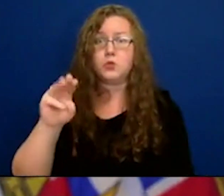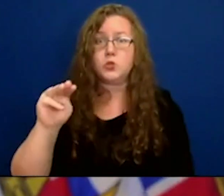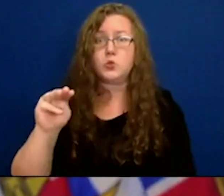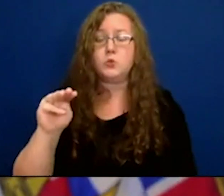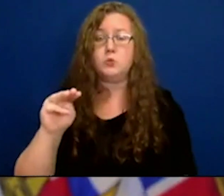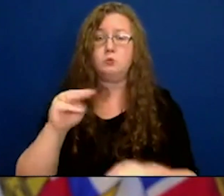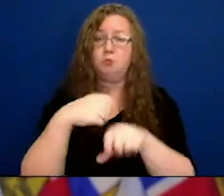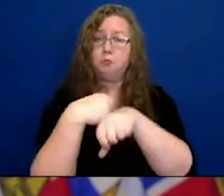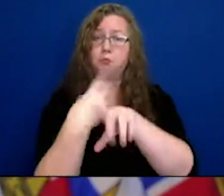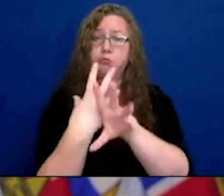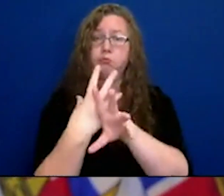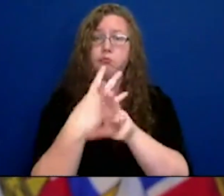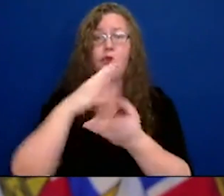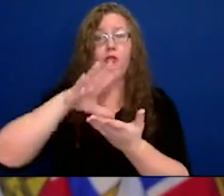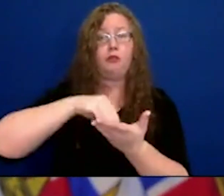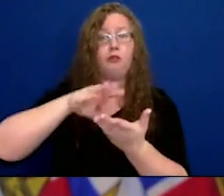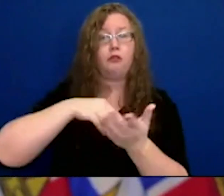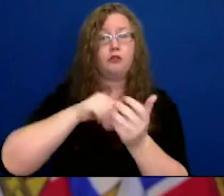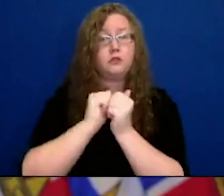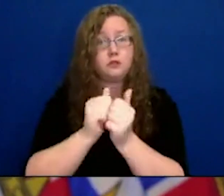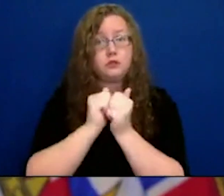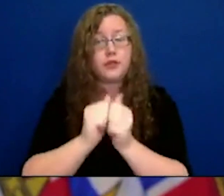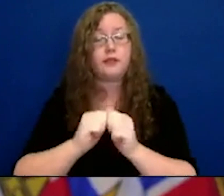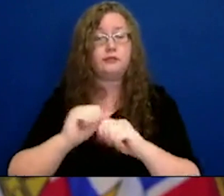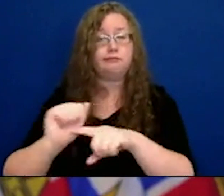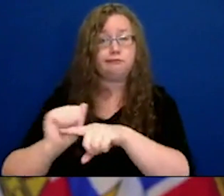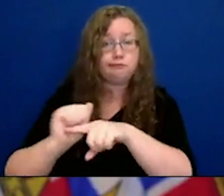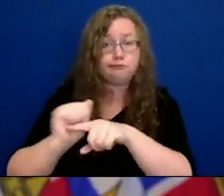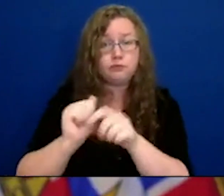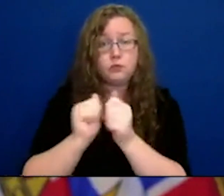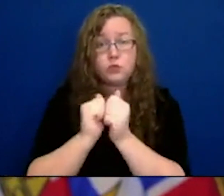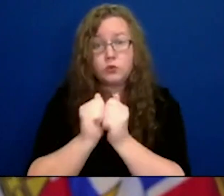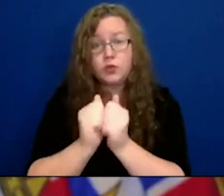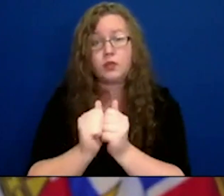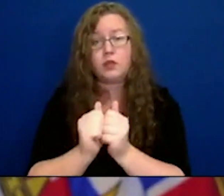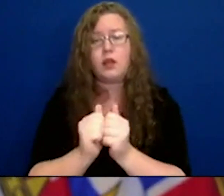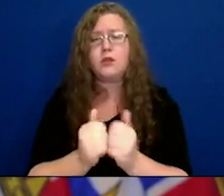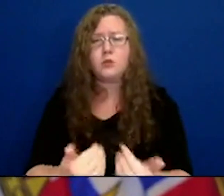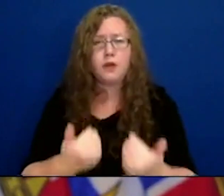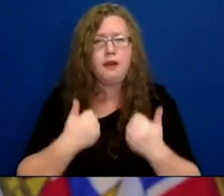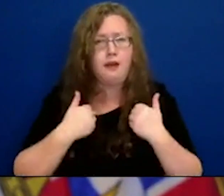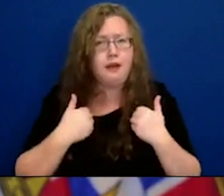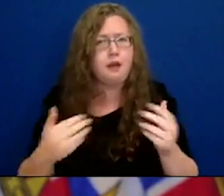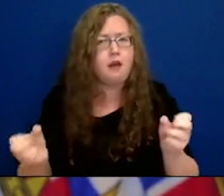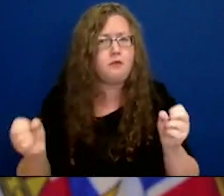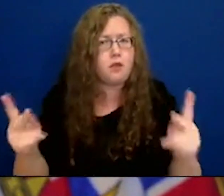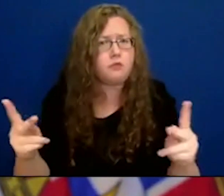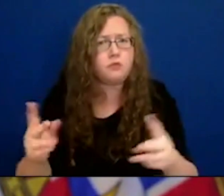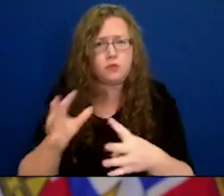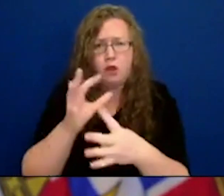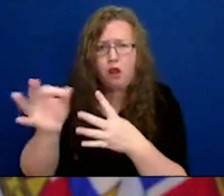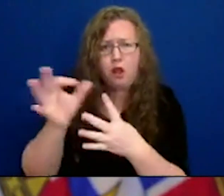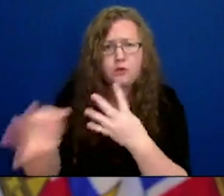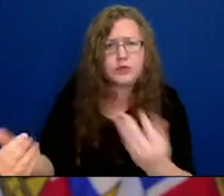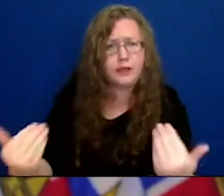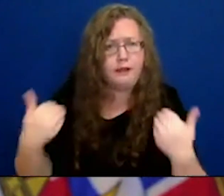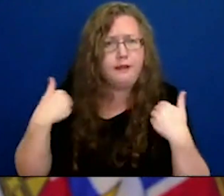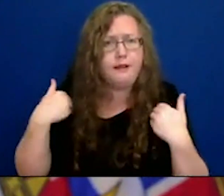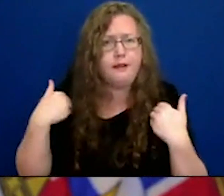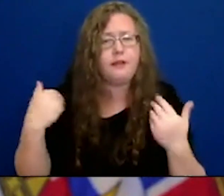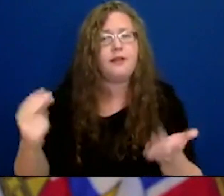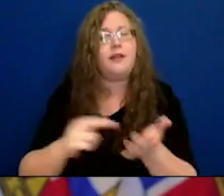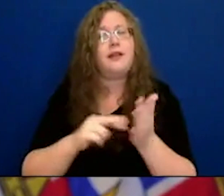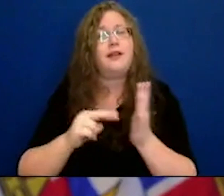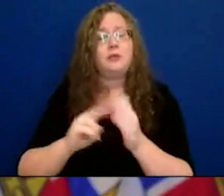Saturday mornings. So there are great opportunities that we can come together and have opportunities